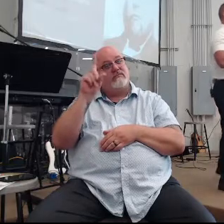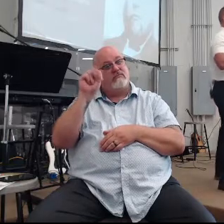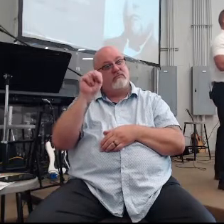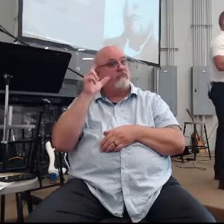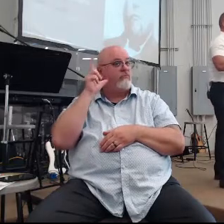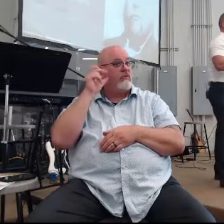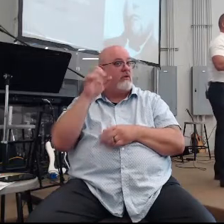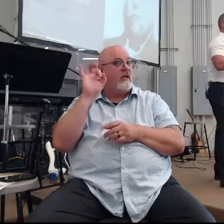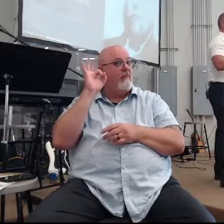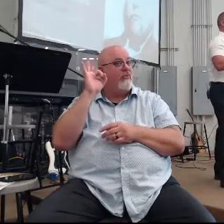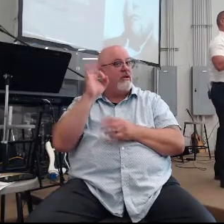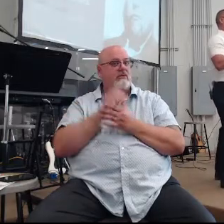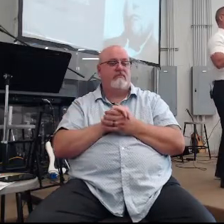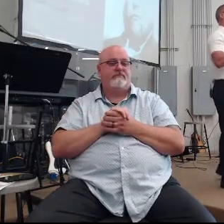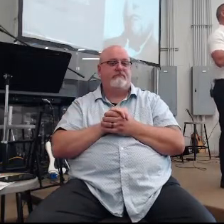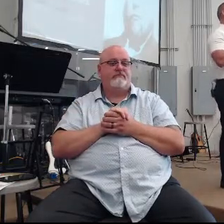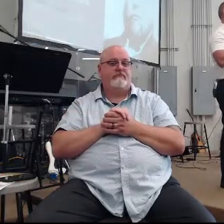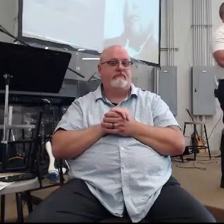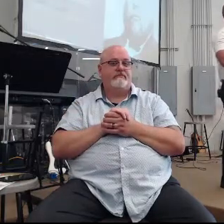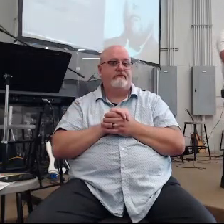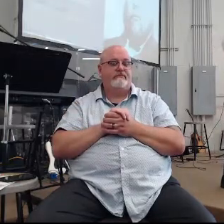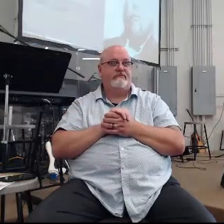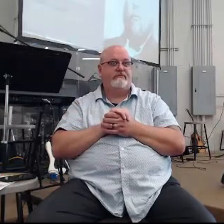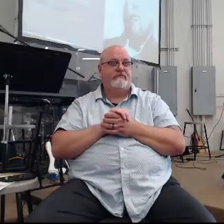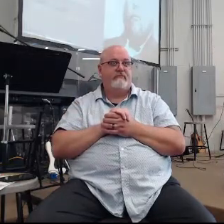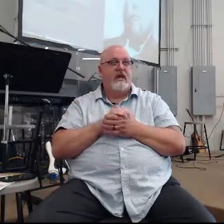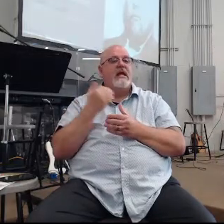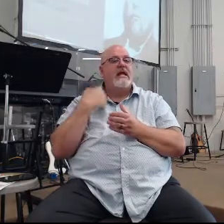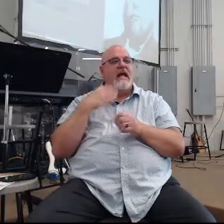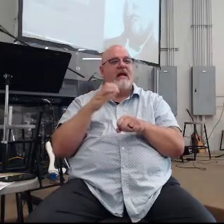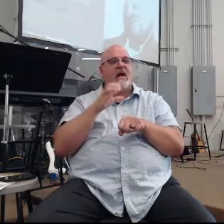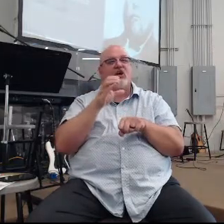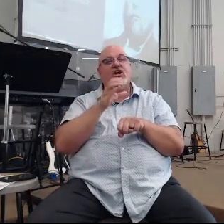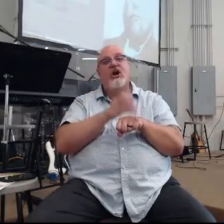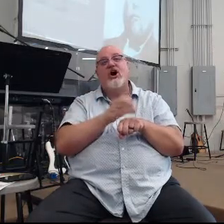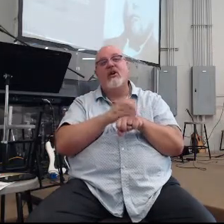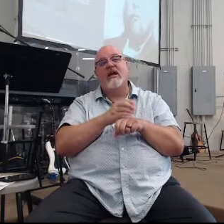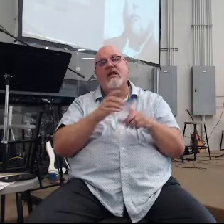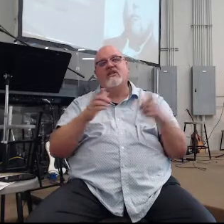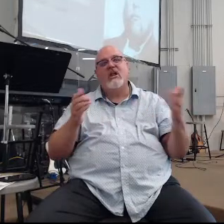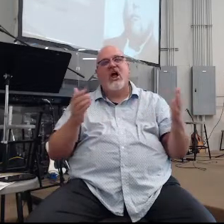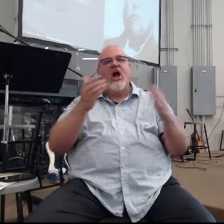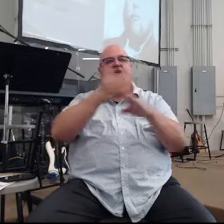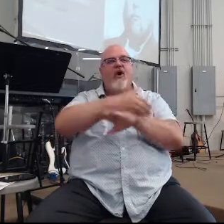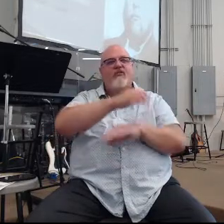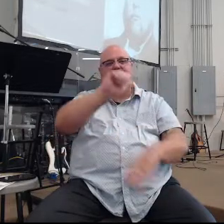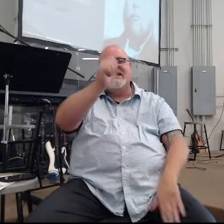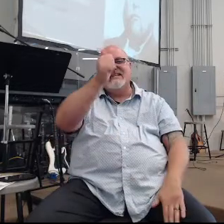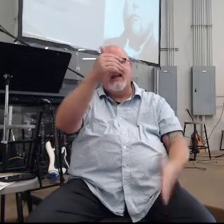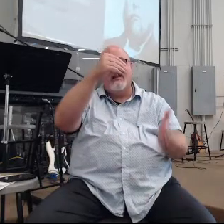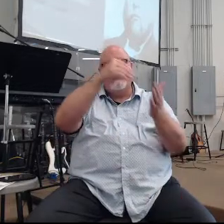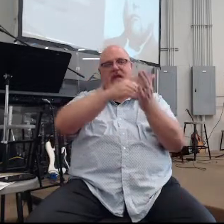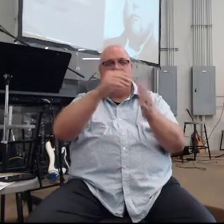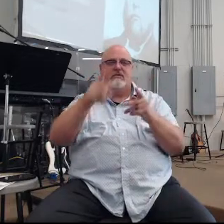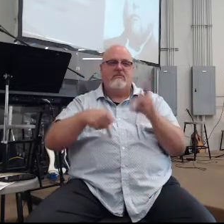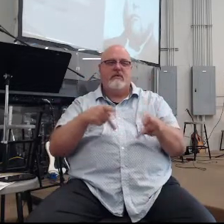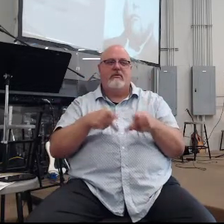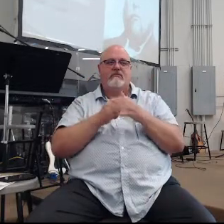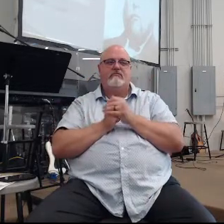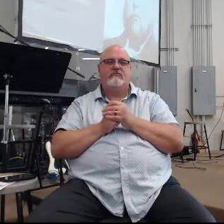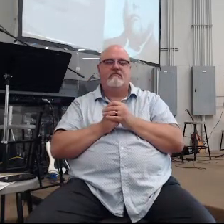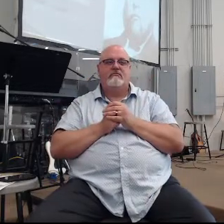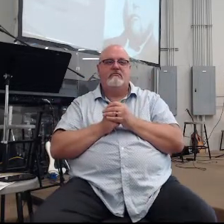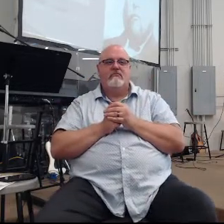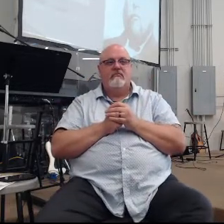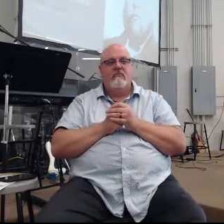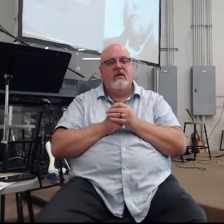him preach. He eventually had congregation sizes of over 10,000 people. And